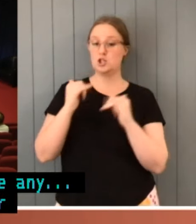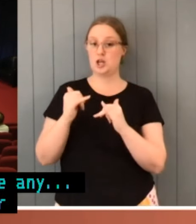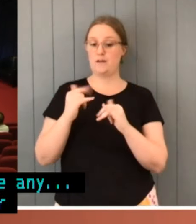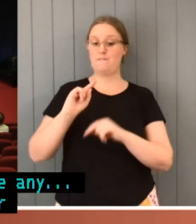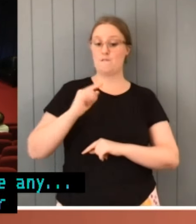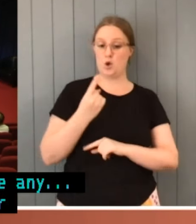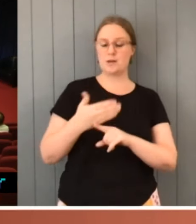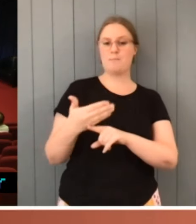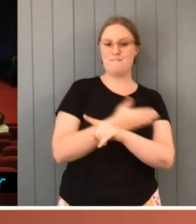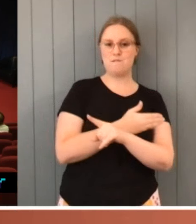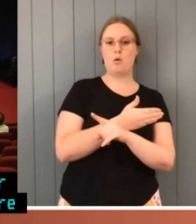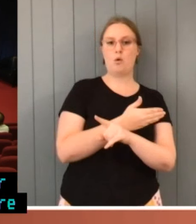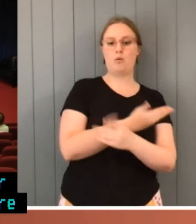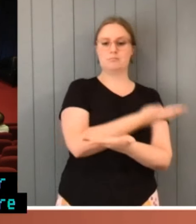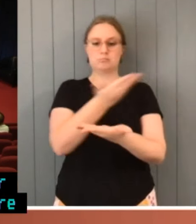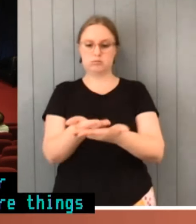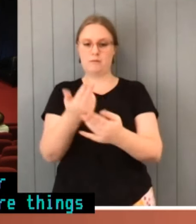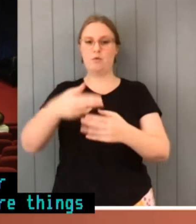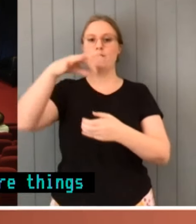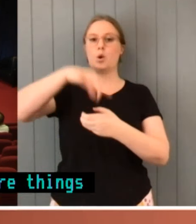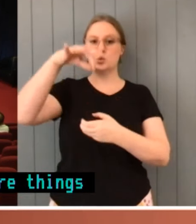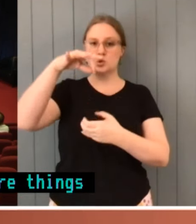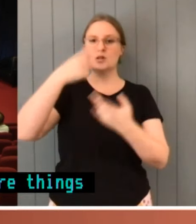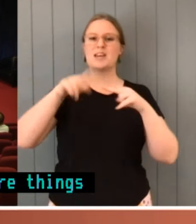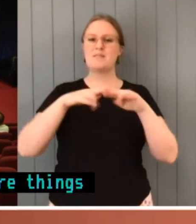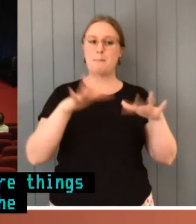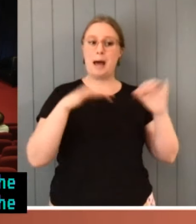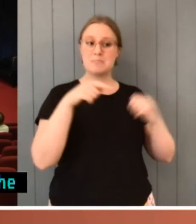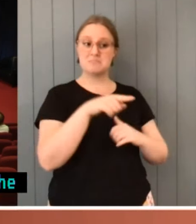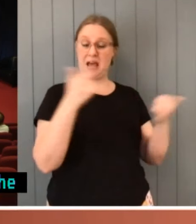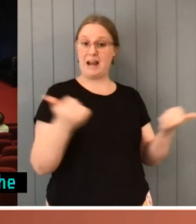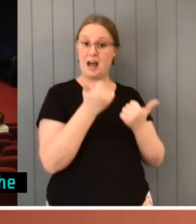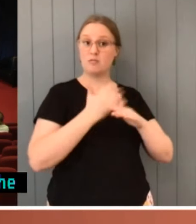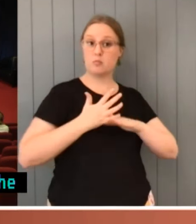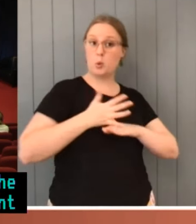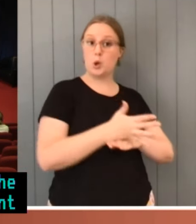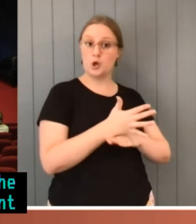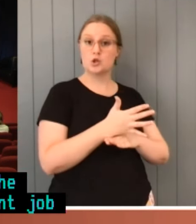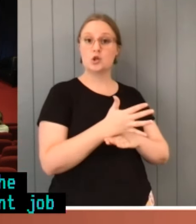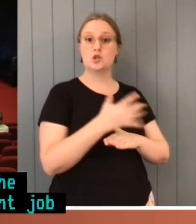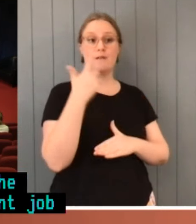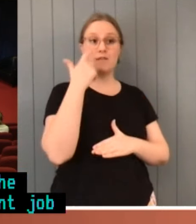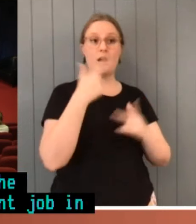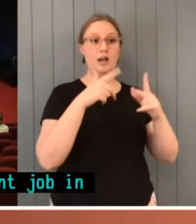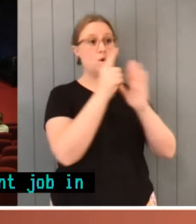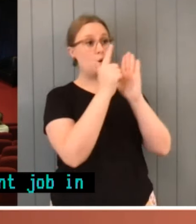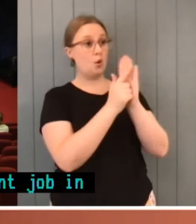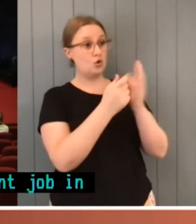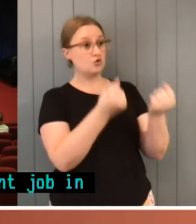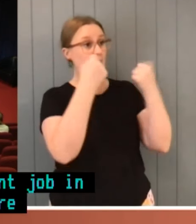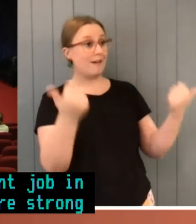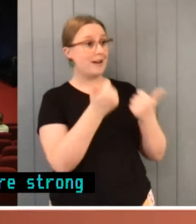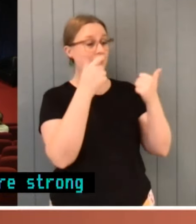whether the Parliament does a sufficient job in identifying whether laws are strong enough to withstand constitutional review.